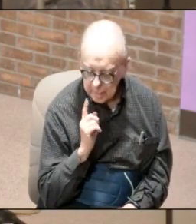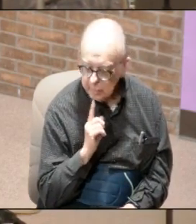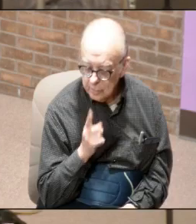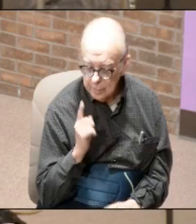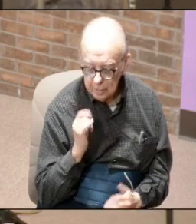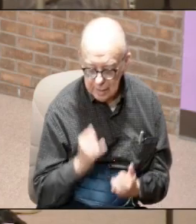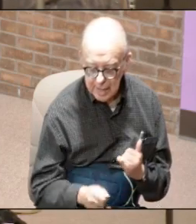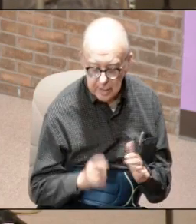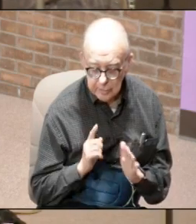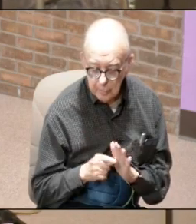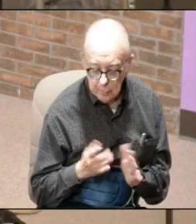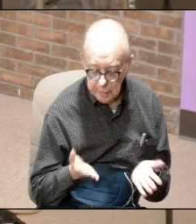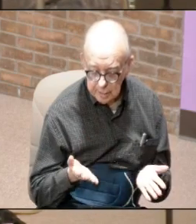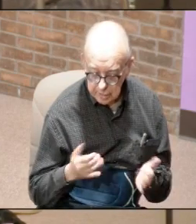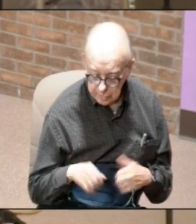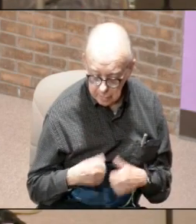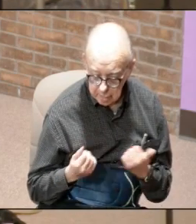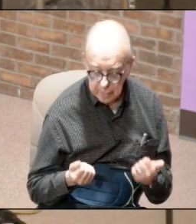your last moment